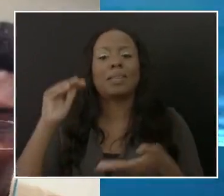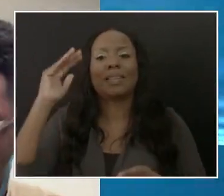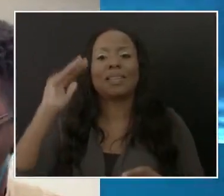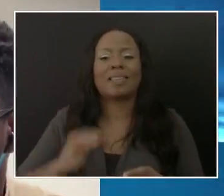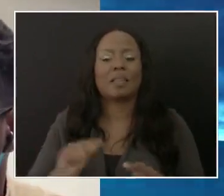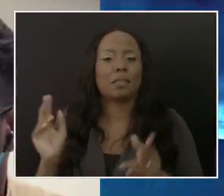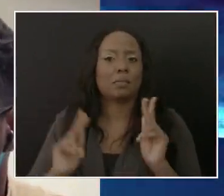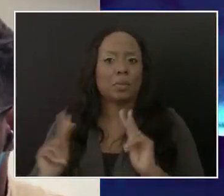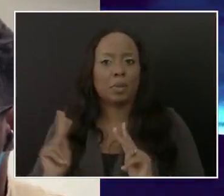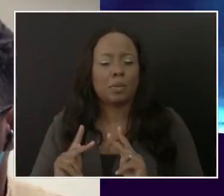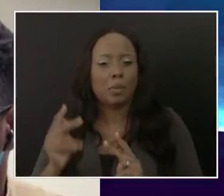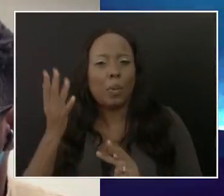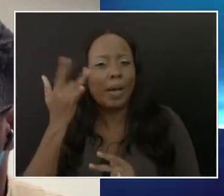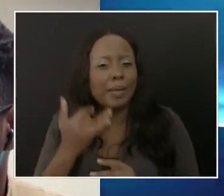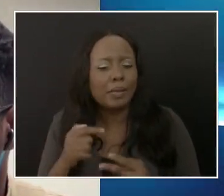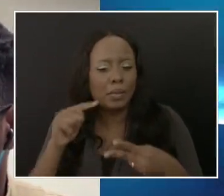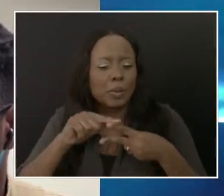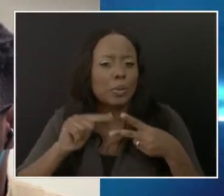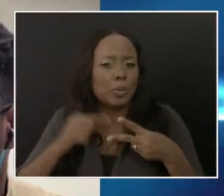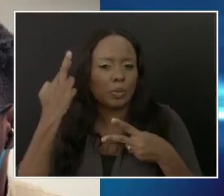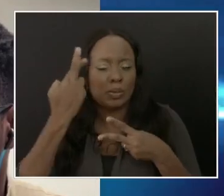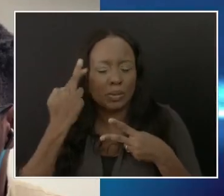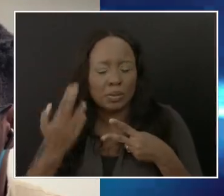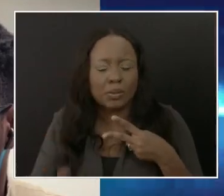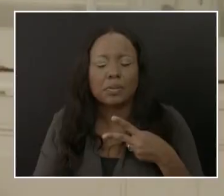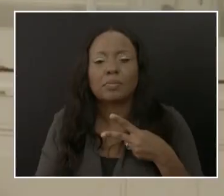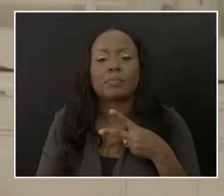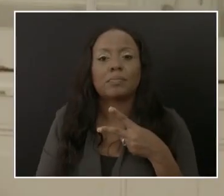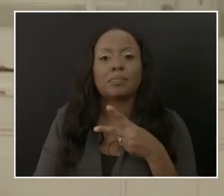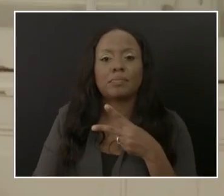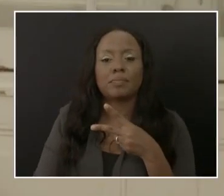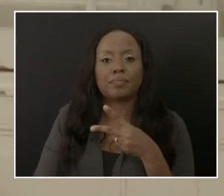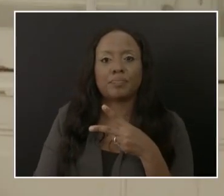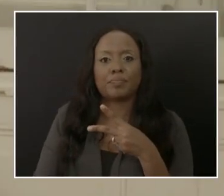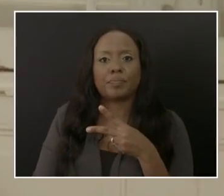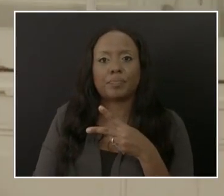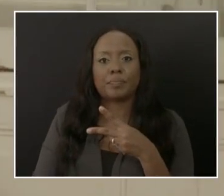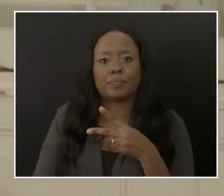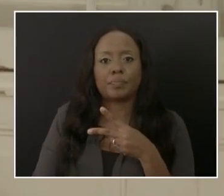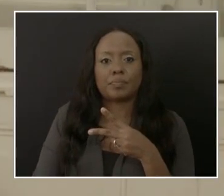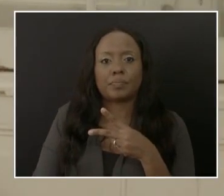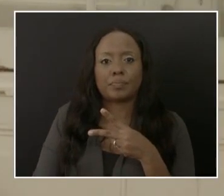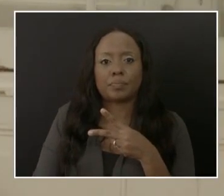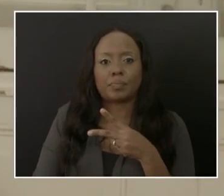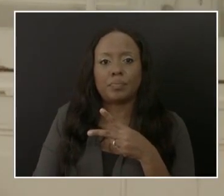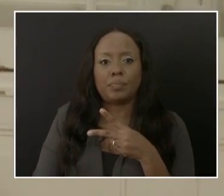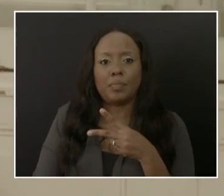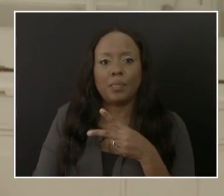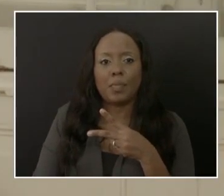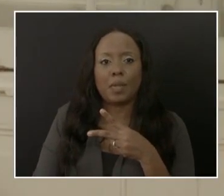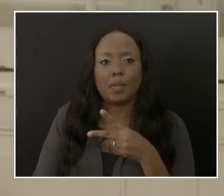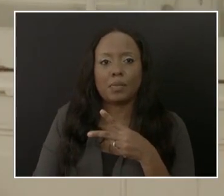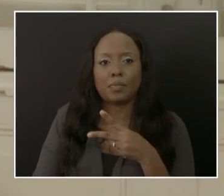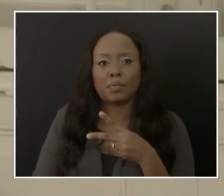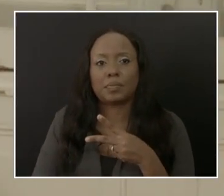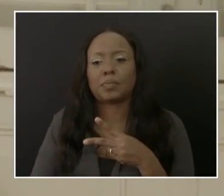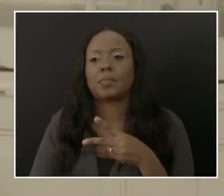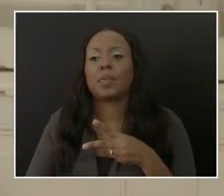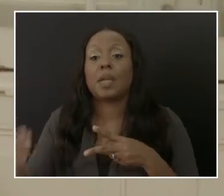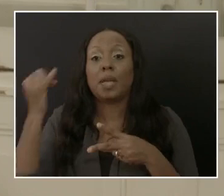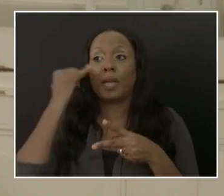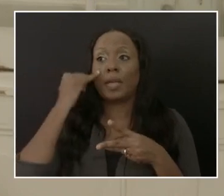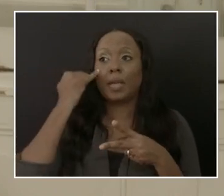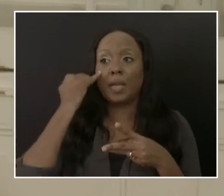twofold. With decreasing numbers, there will be decreasing contacts. If your